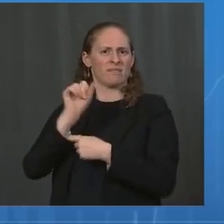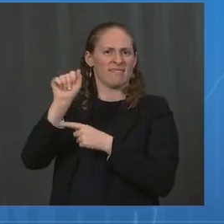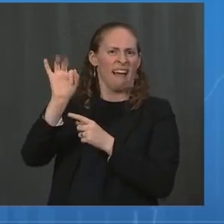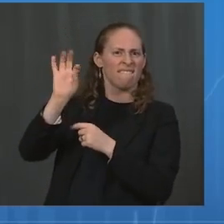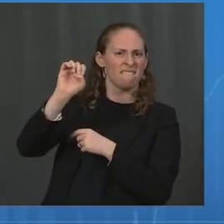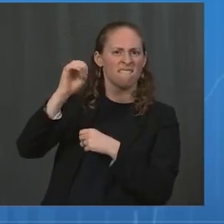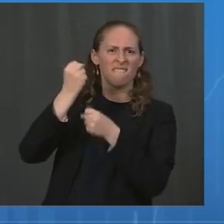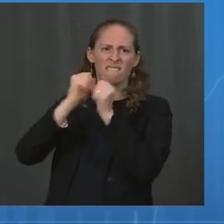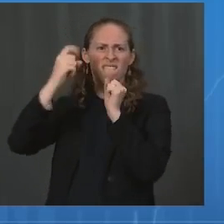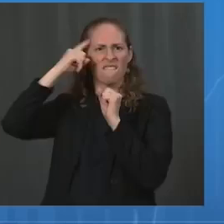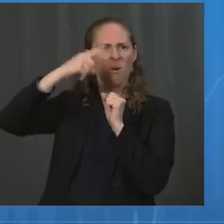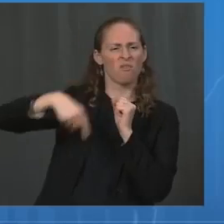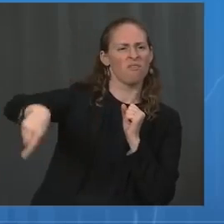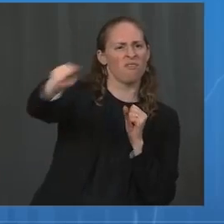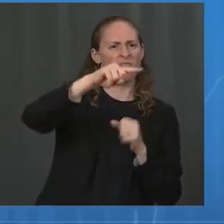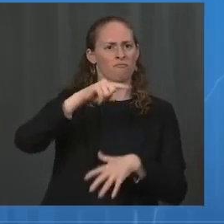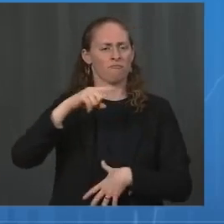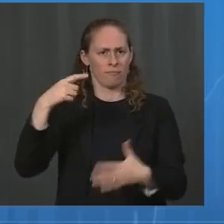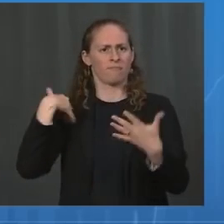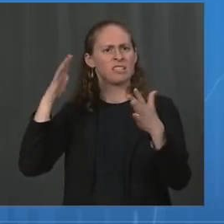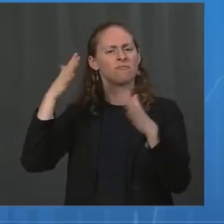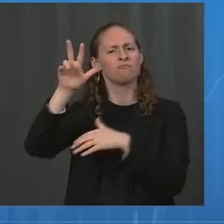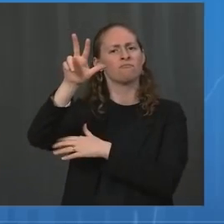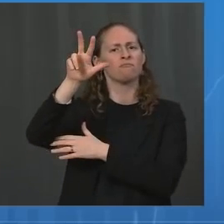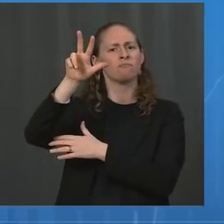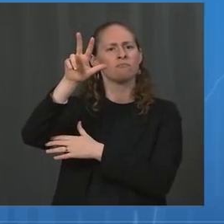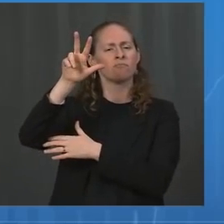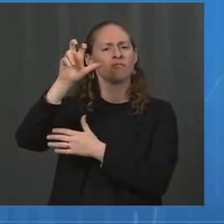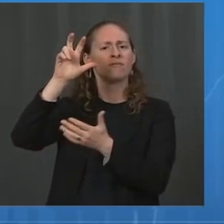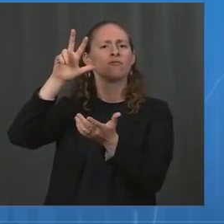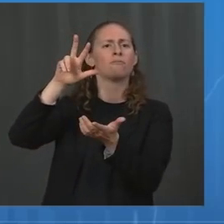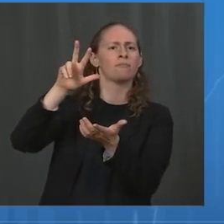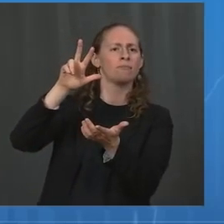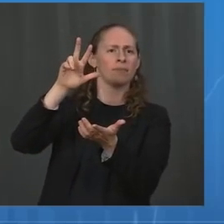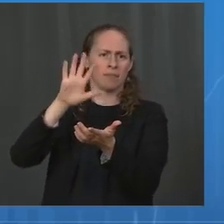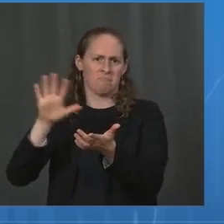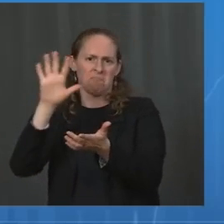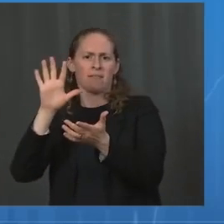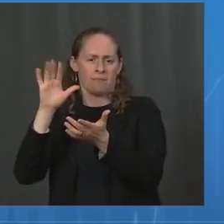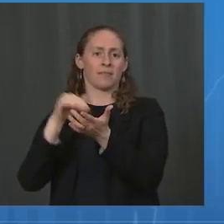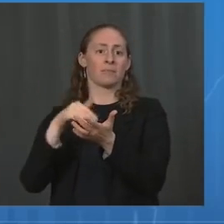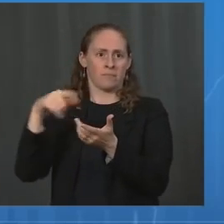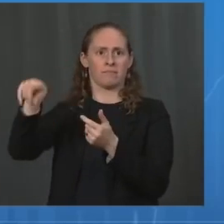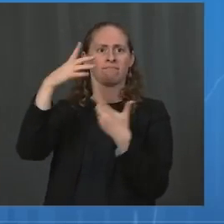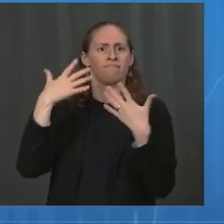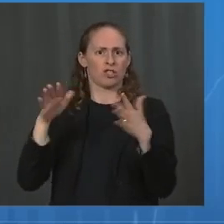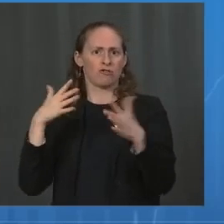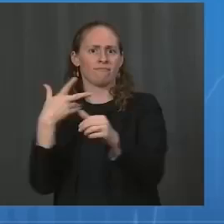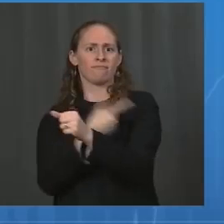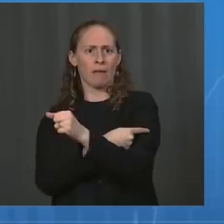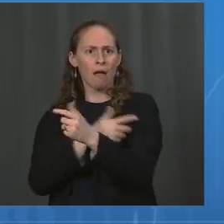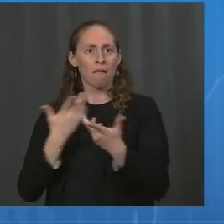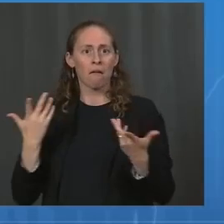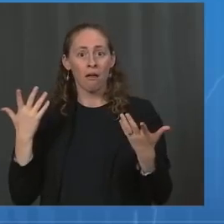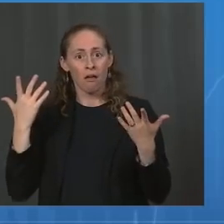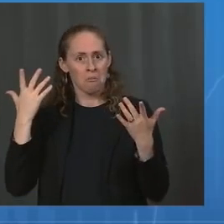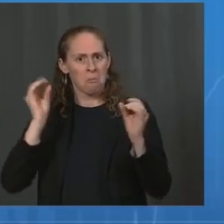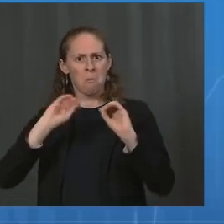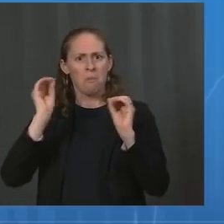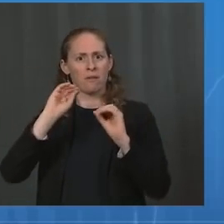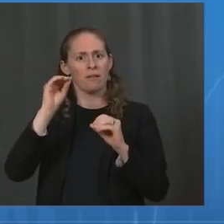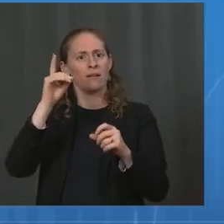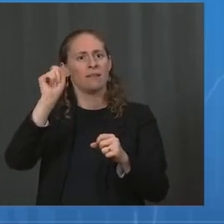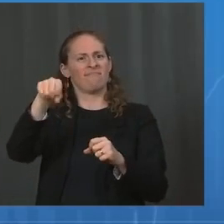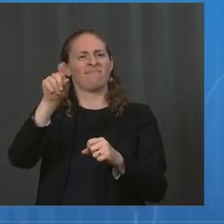participants that were followed in the V-safe, there were no obvious safety signals among pregnant women who